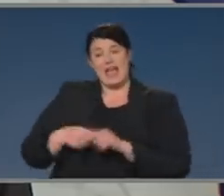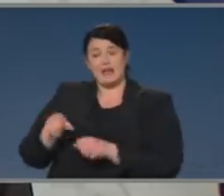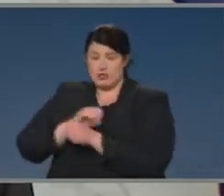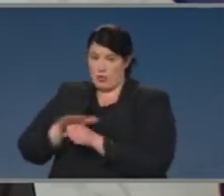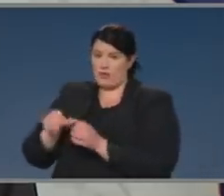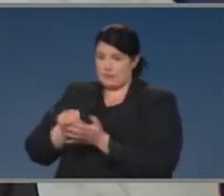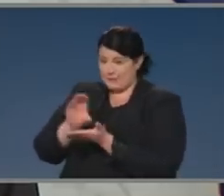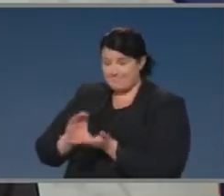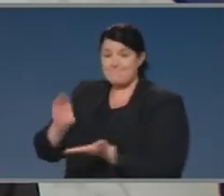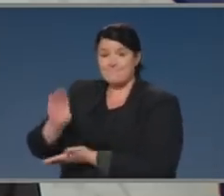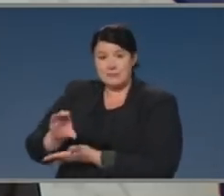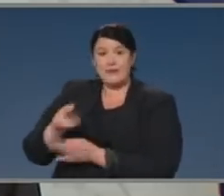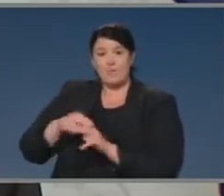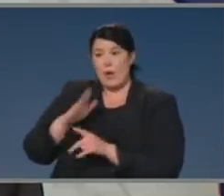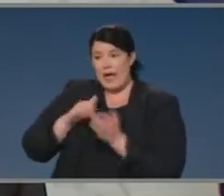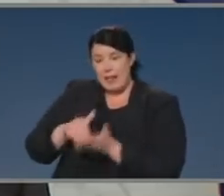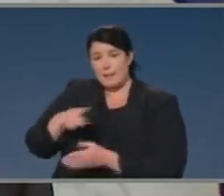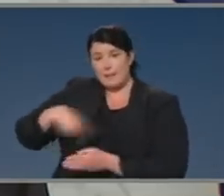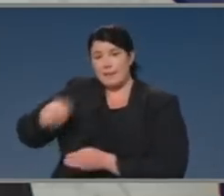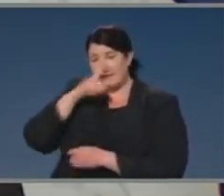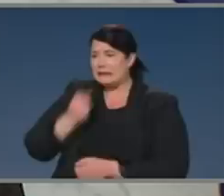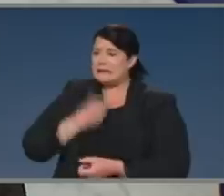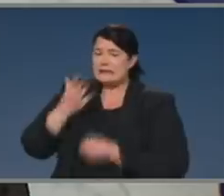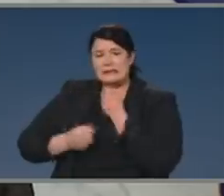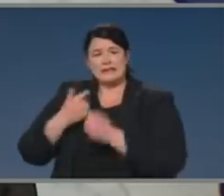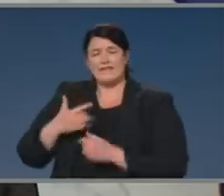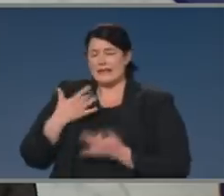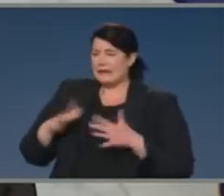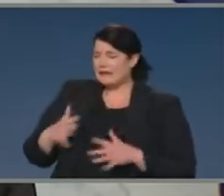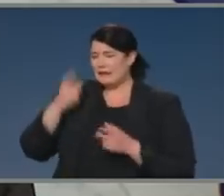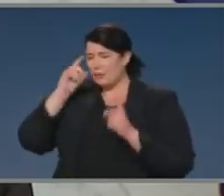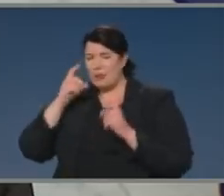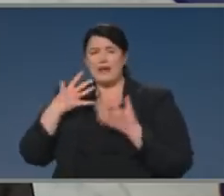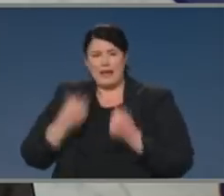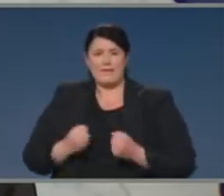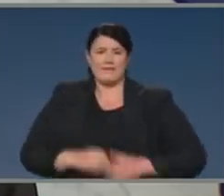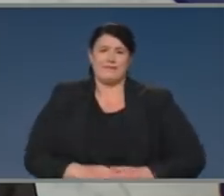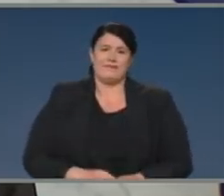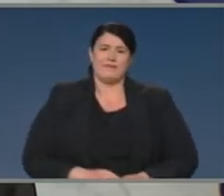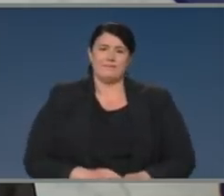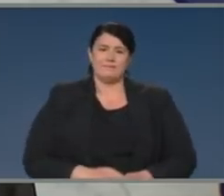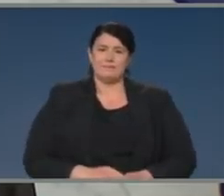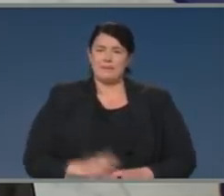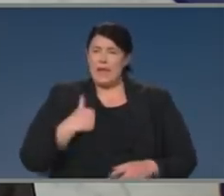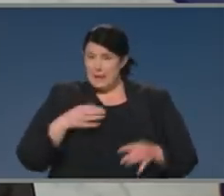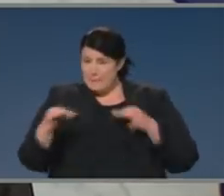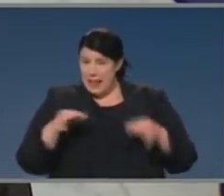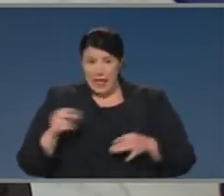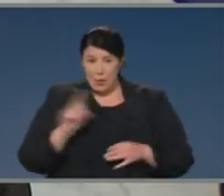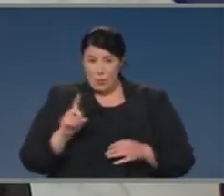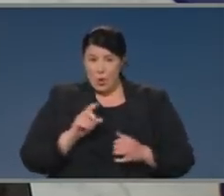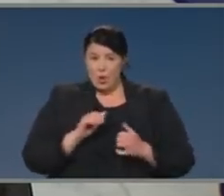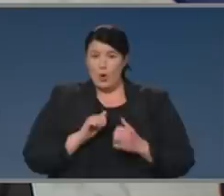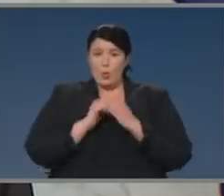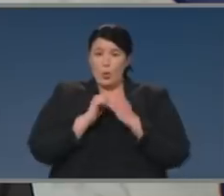support. One of the things though which we really wanted to do was to work with the states and territories on